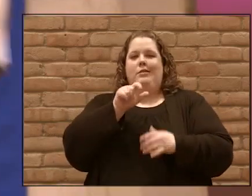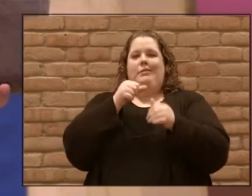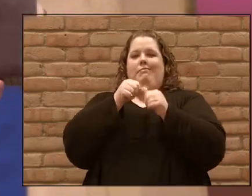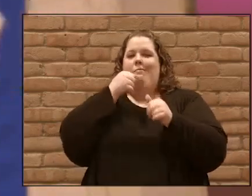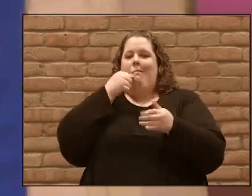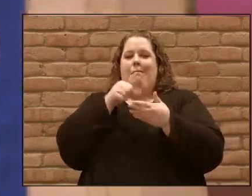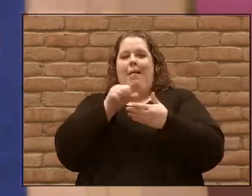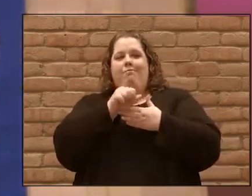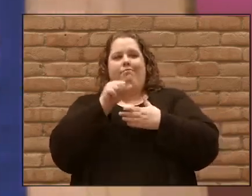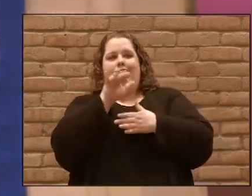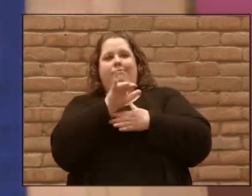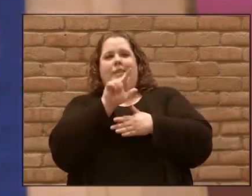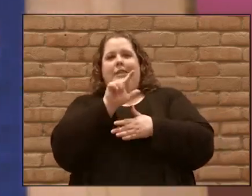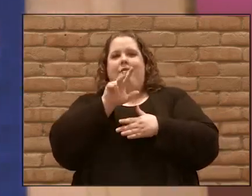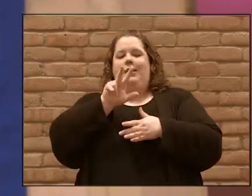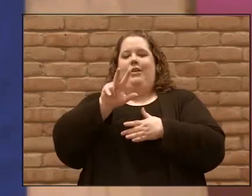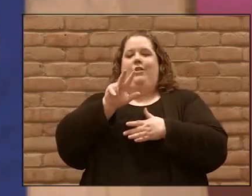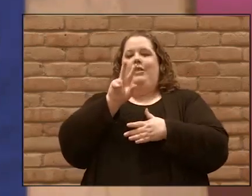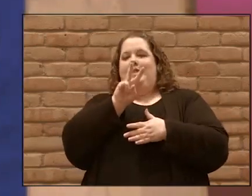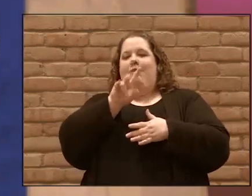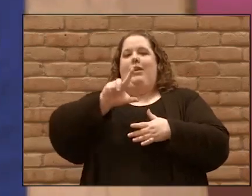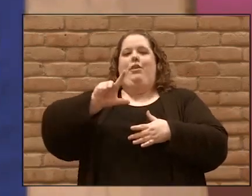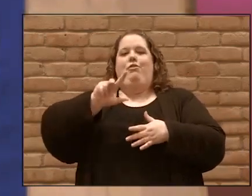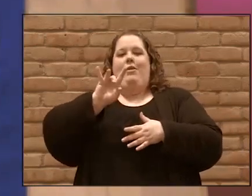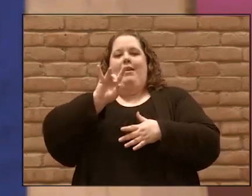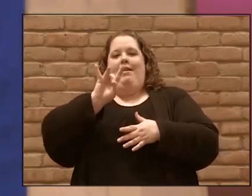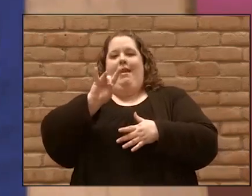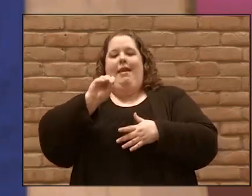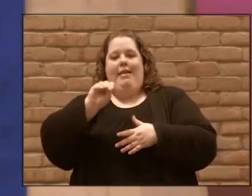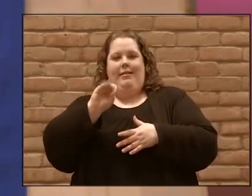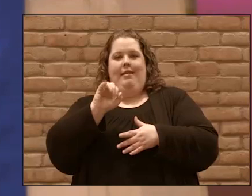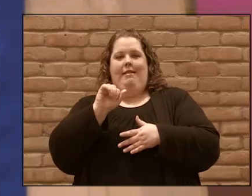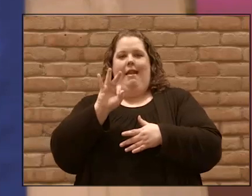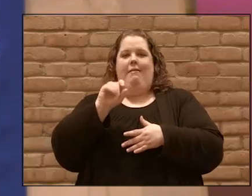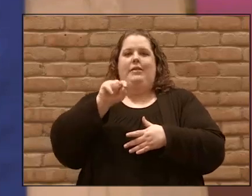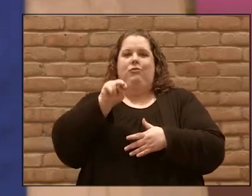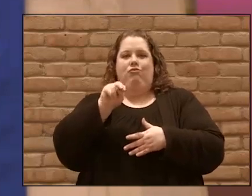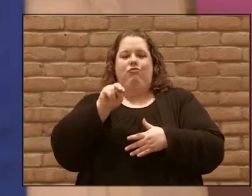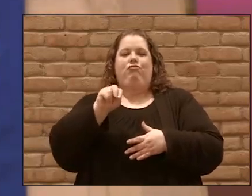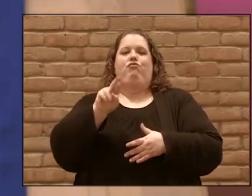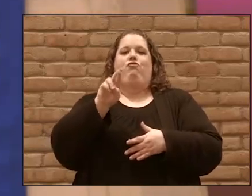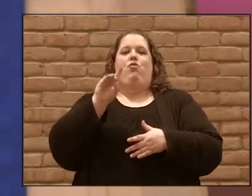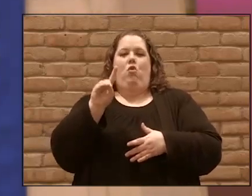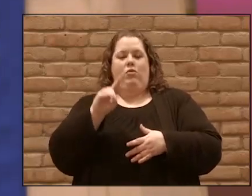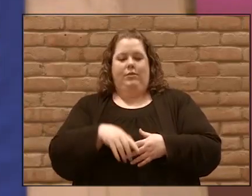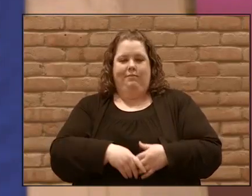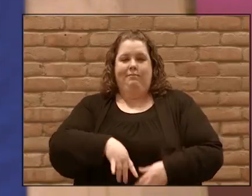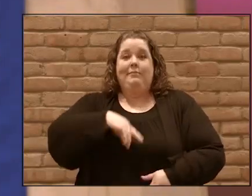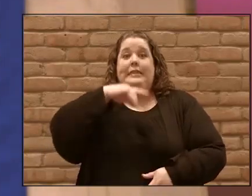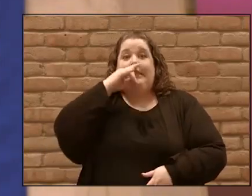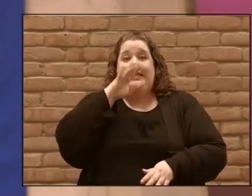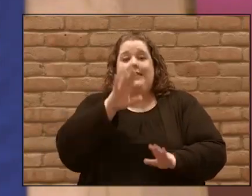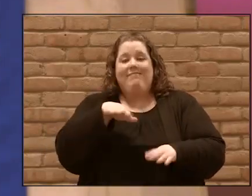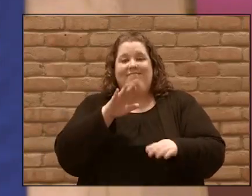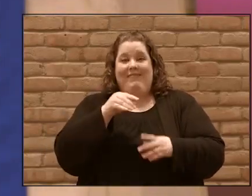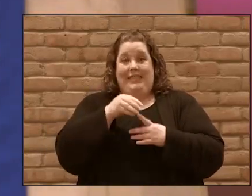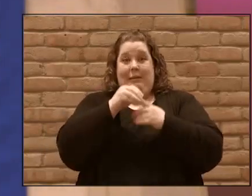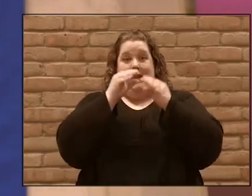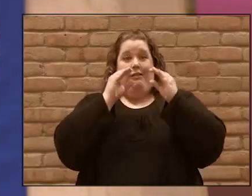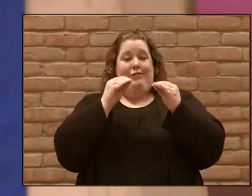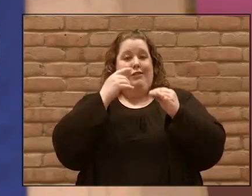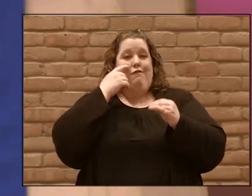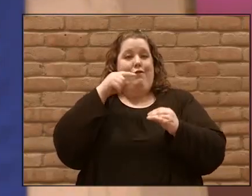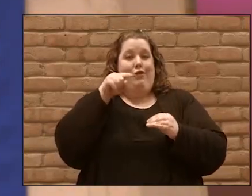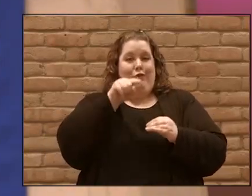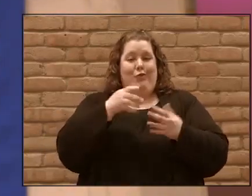At this time, kids, it's time for you to head off to KidsLink, a special teaching just for you. Excited for you to hear about God in a